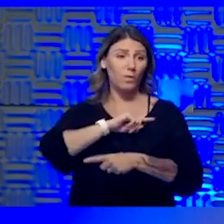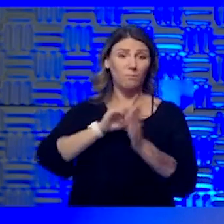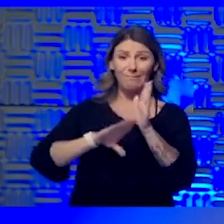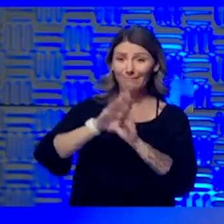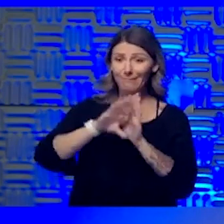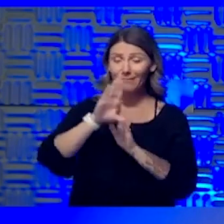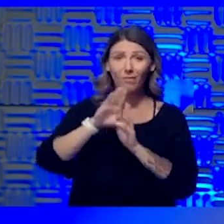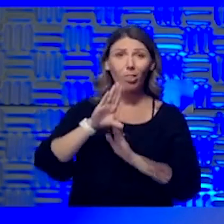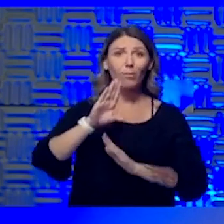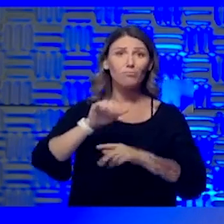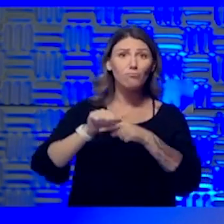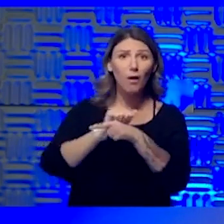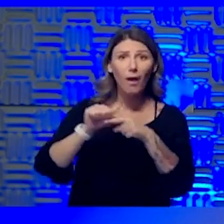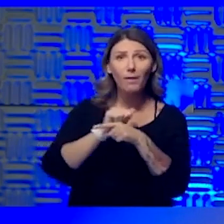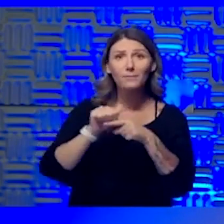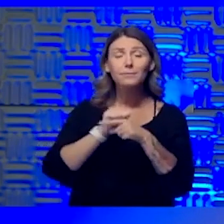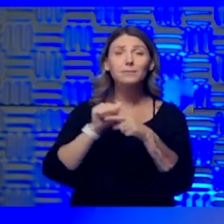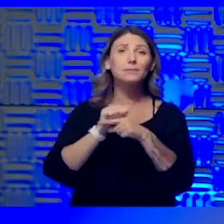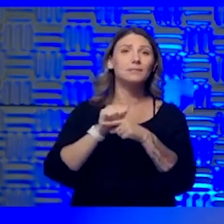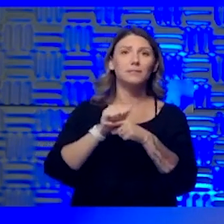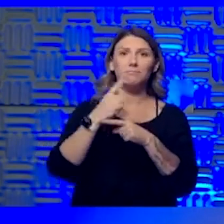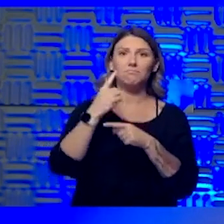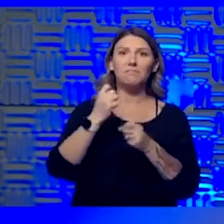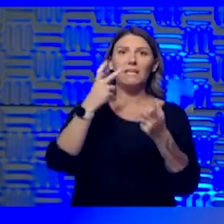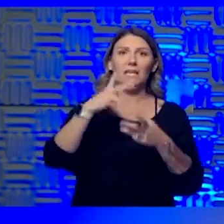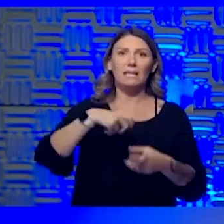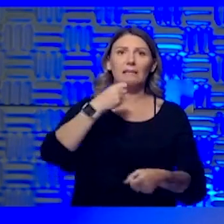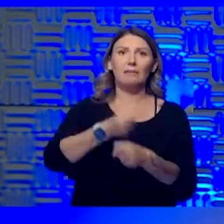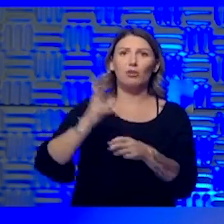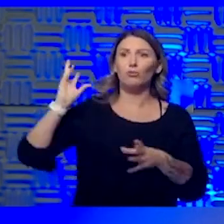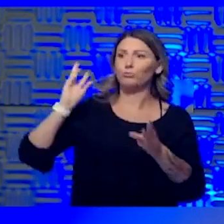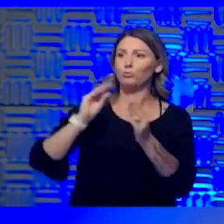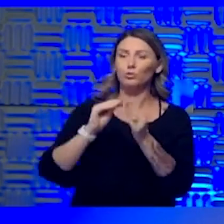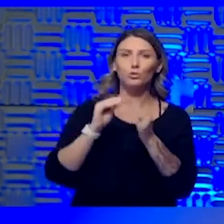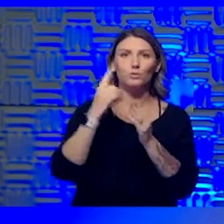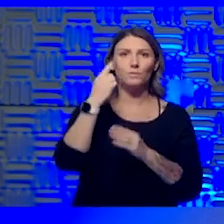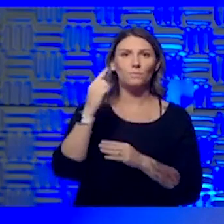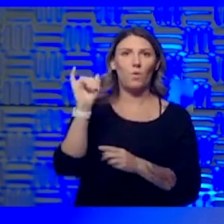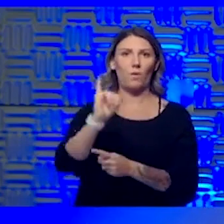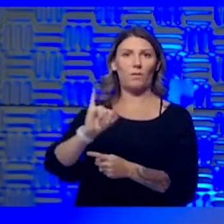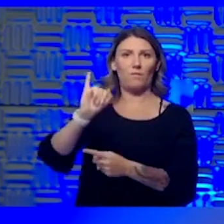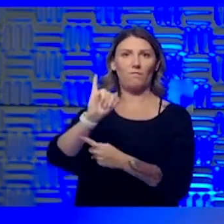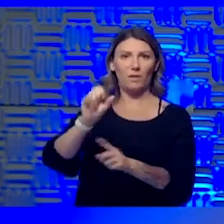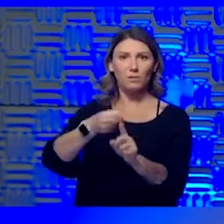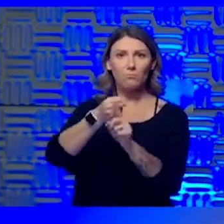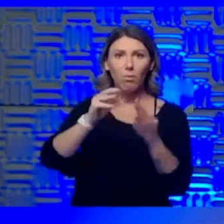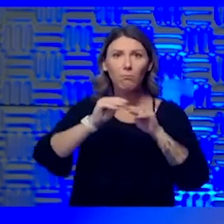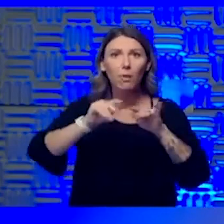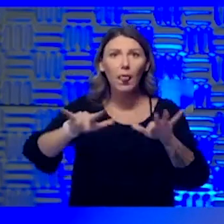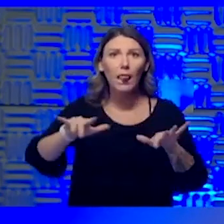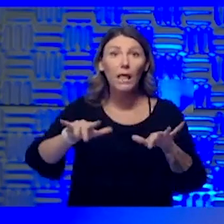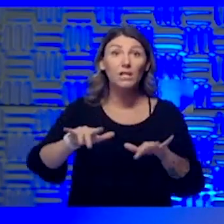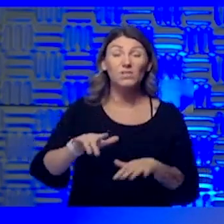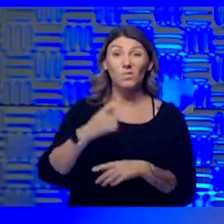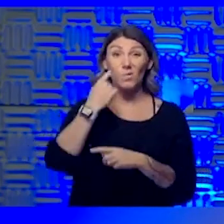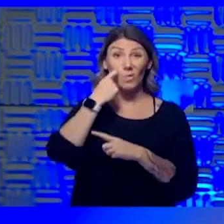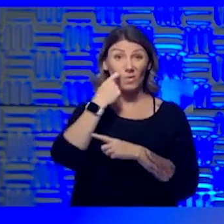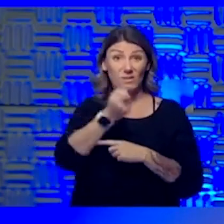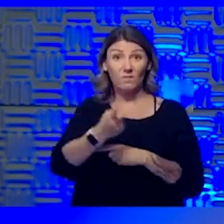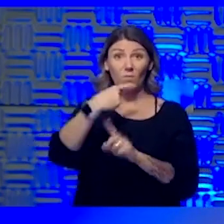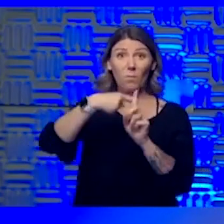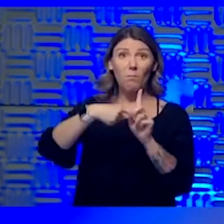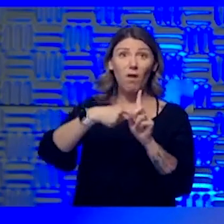infectious diseases for years now. And as this has happened, especially in the last two to three months, uh, that evolution has become